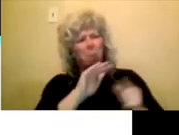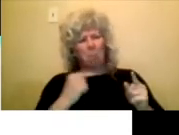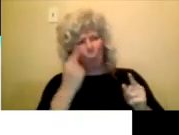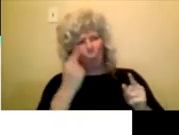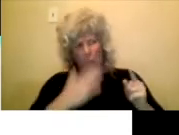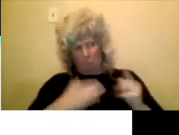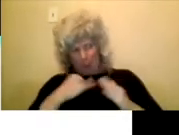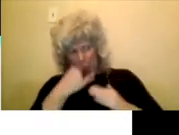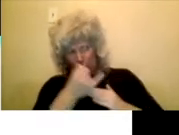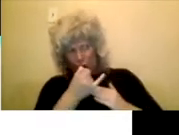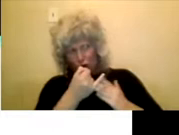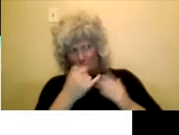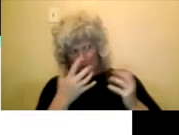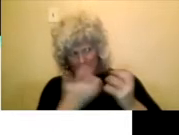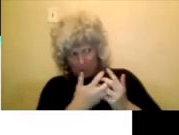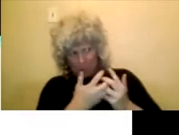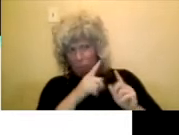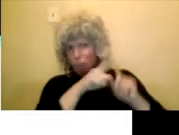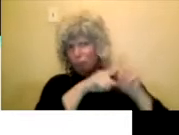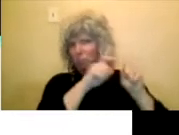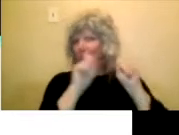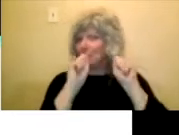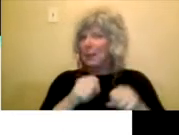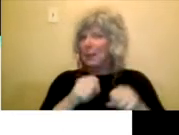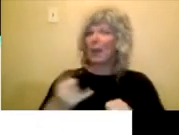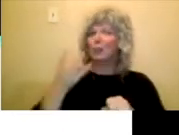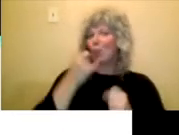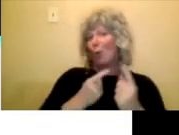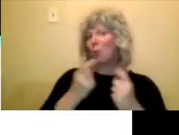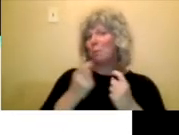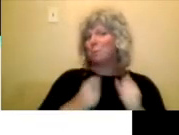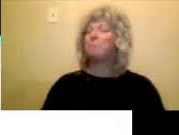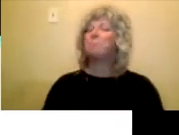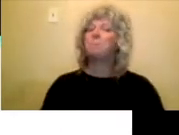know, if your project is a right fit for the program.